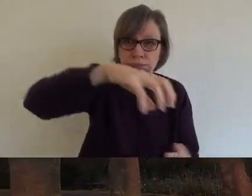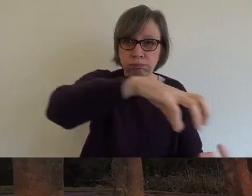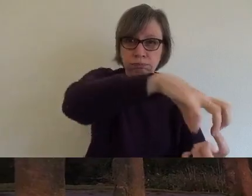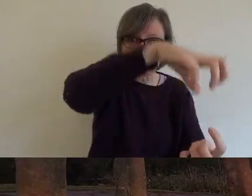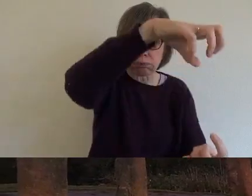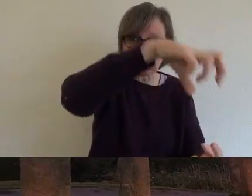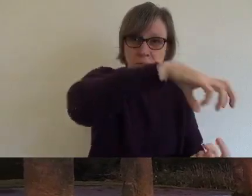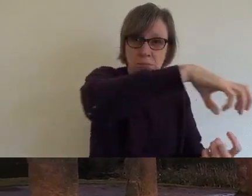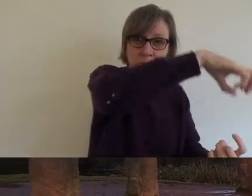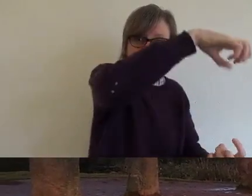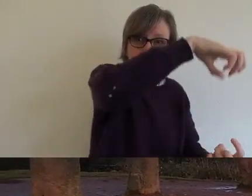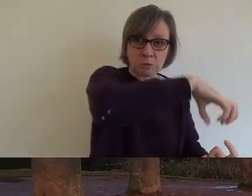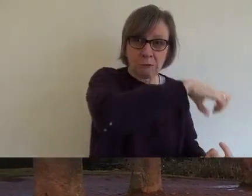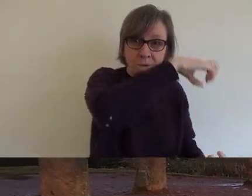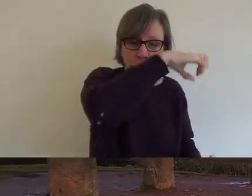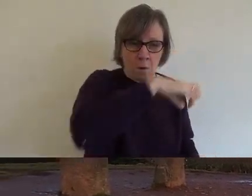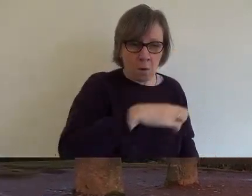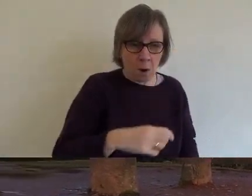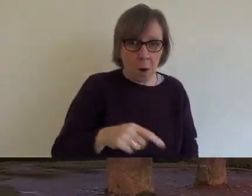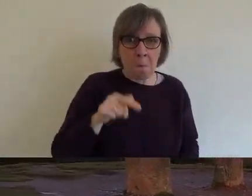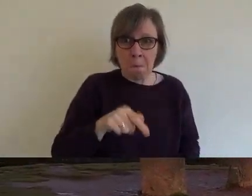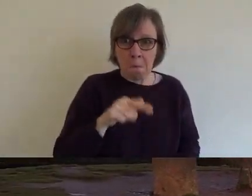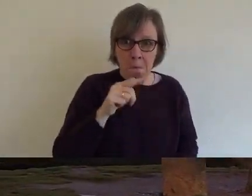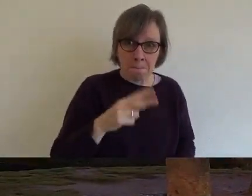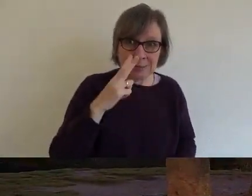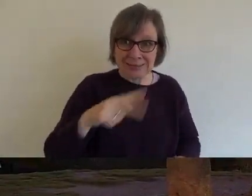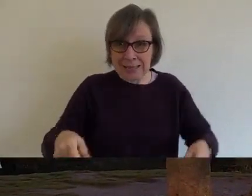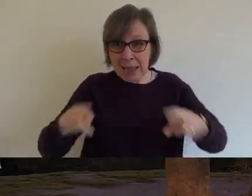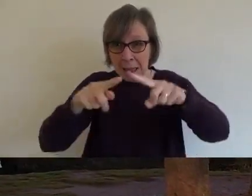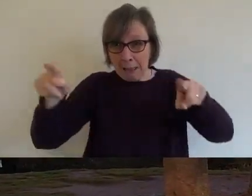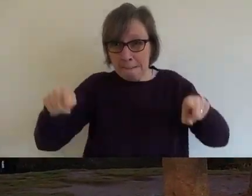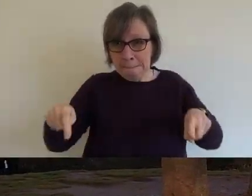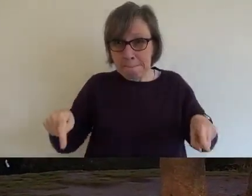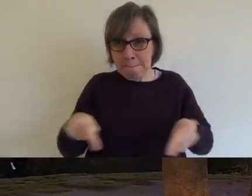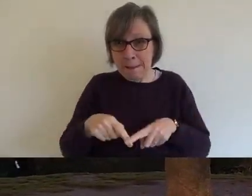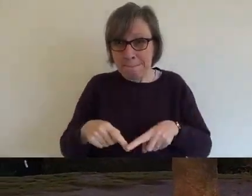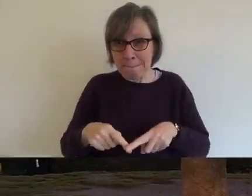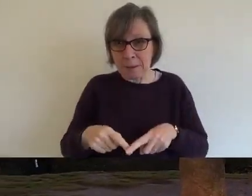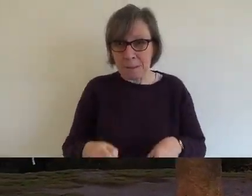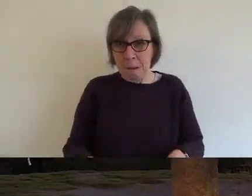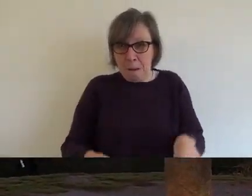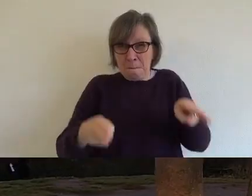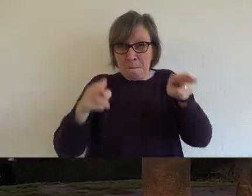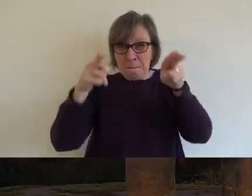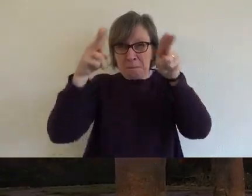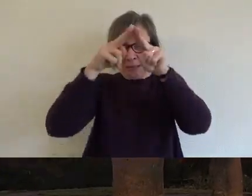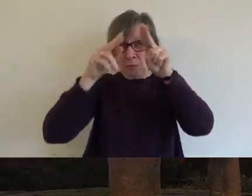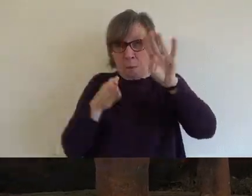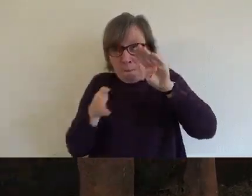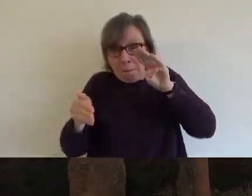going to go and have a look. It seems to be showing me that it's behind the big one.